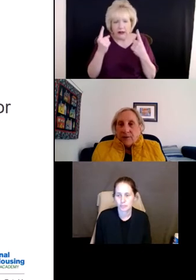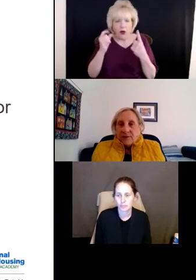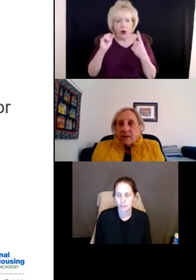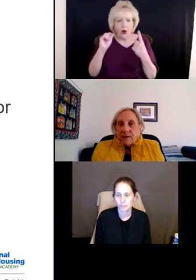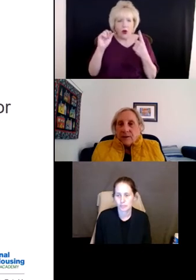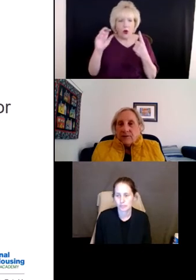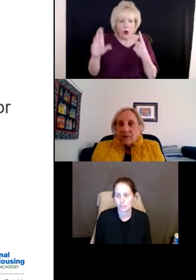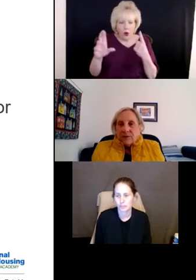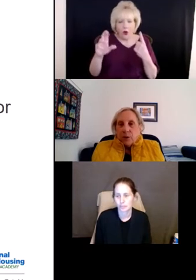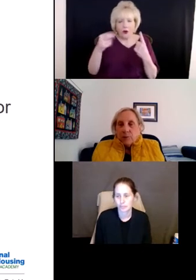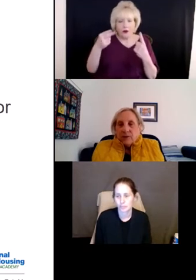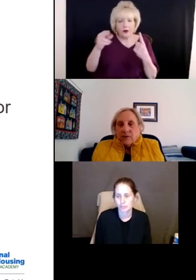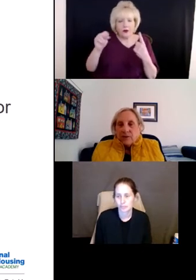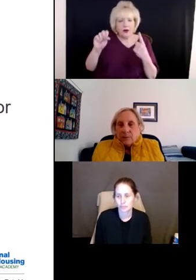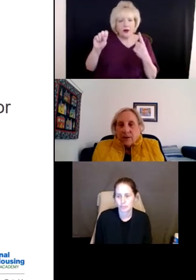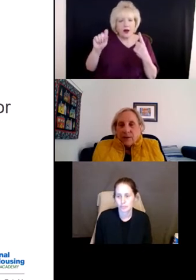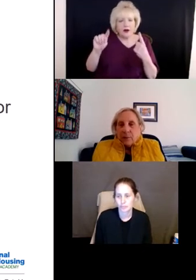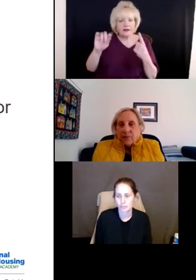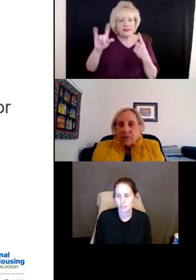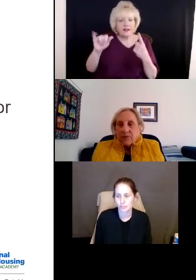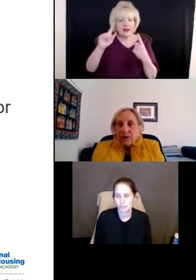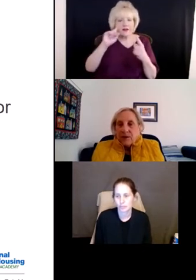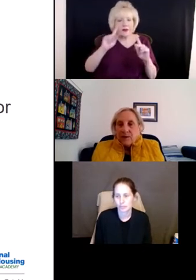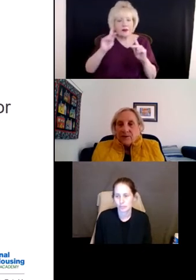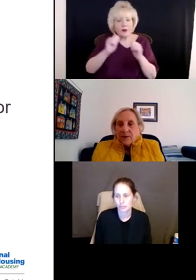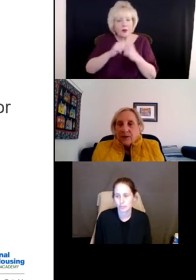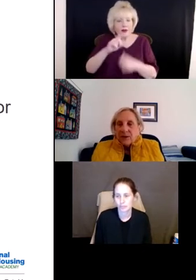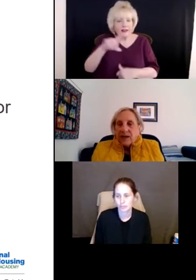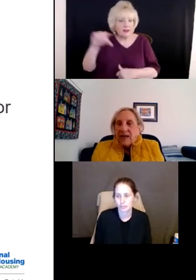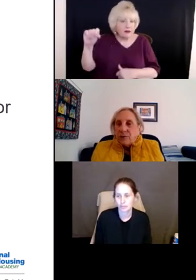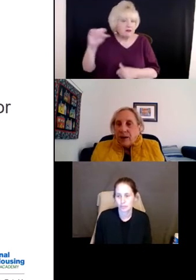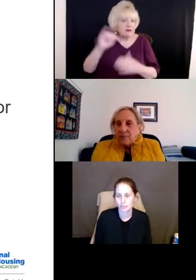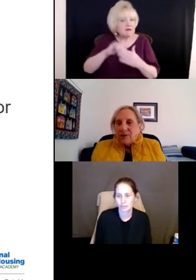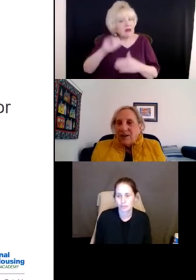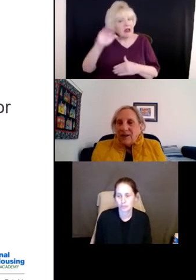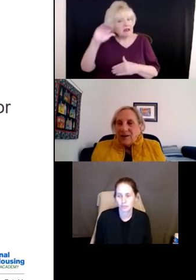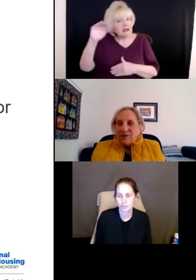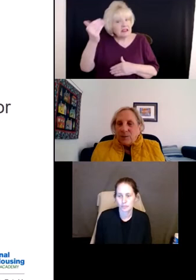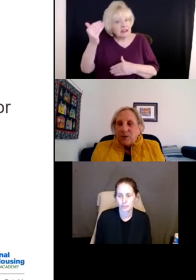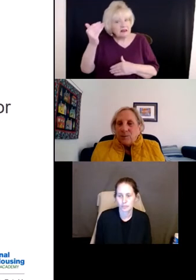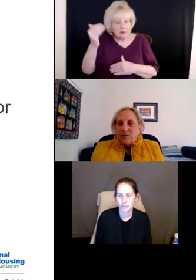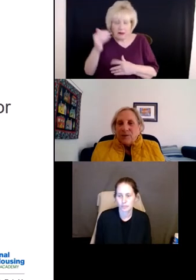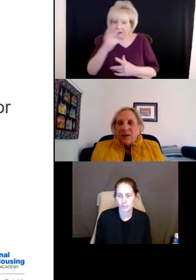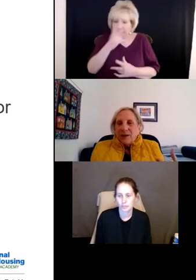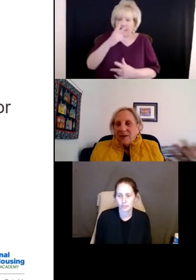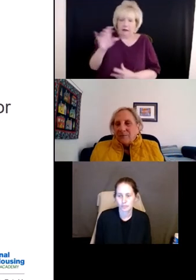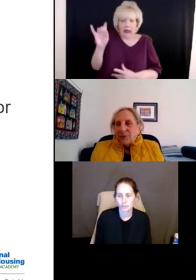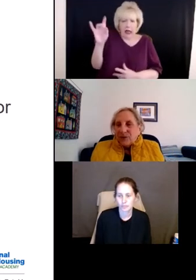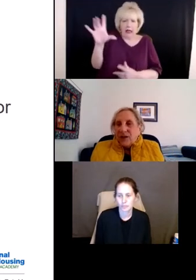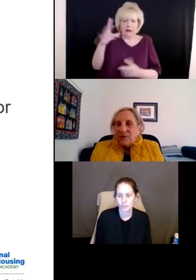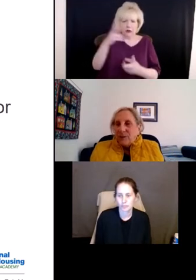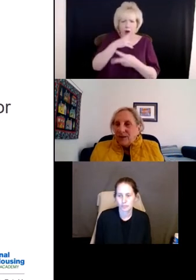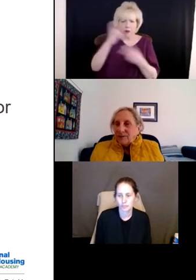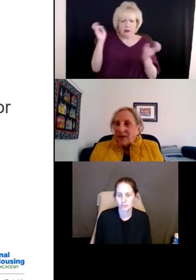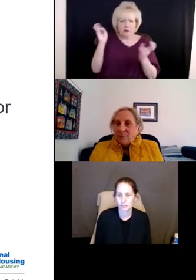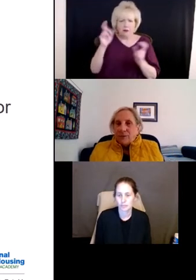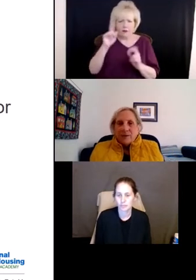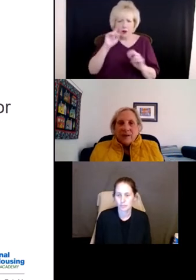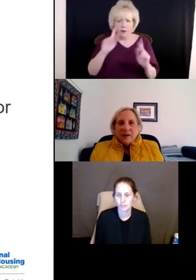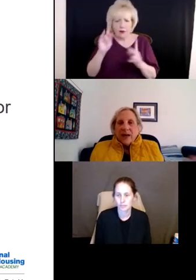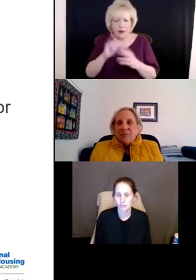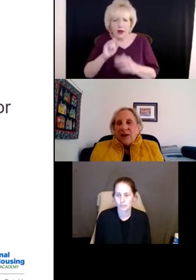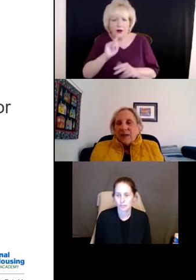outright hostility to someone with a disability, we certainly see certainly seen hate crimes against someone who is perceived to be